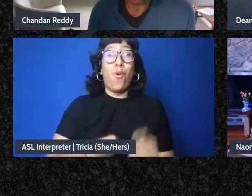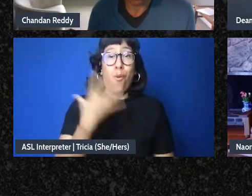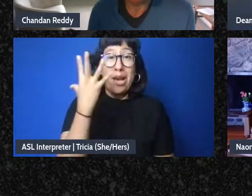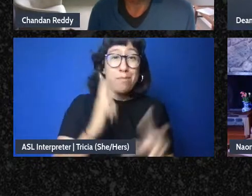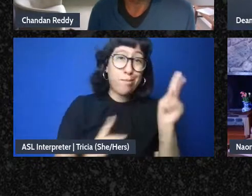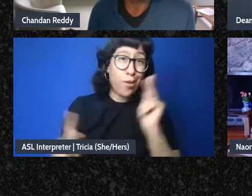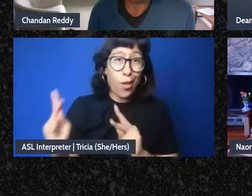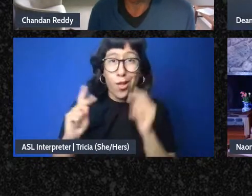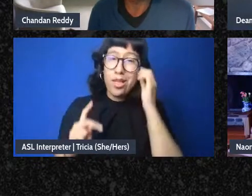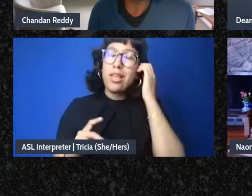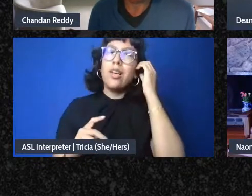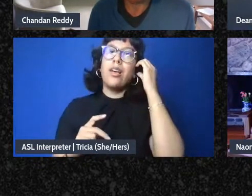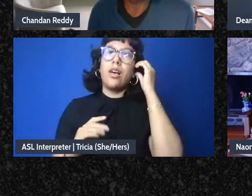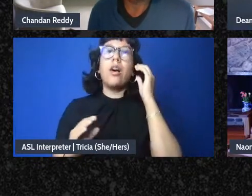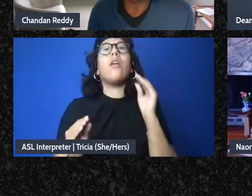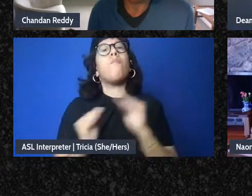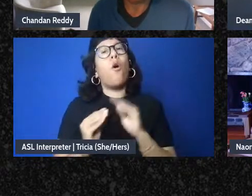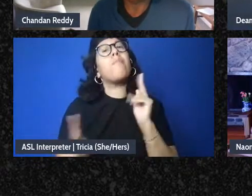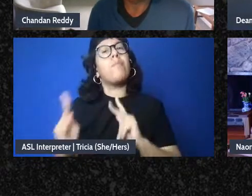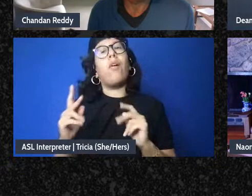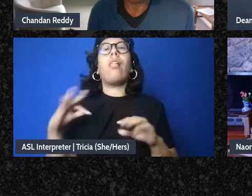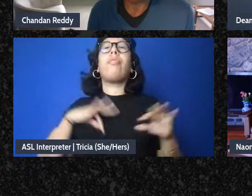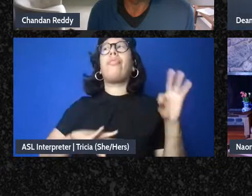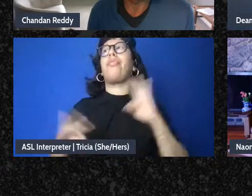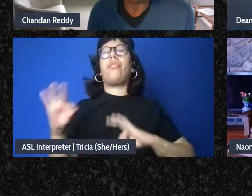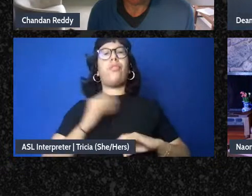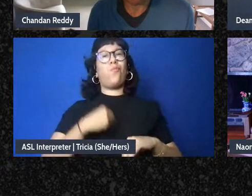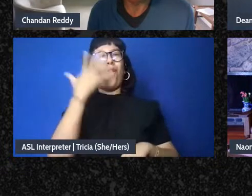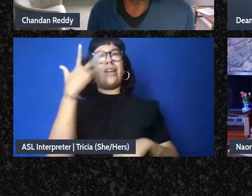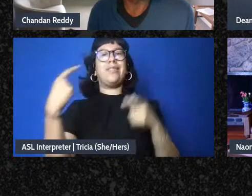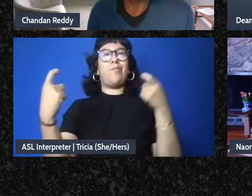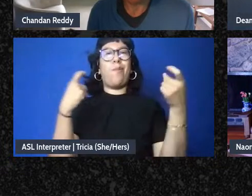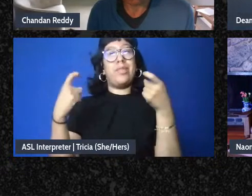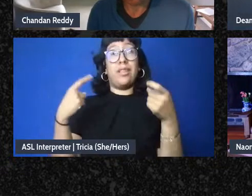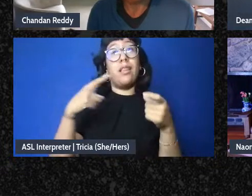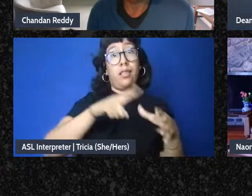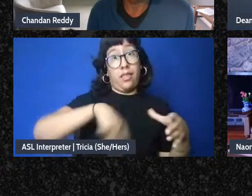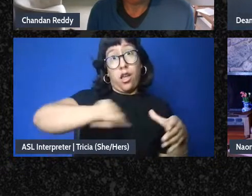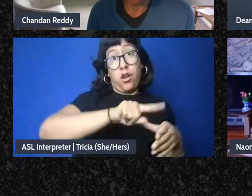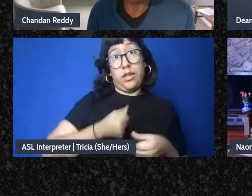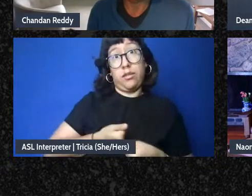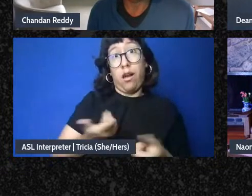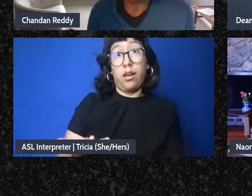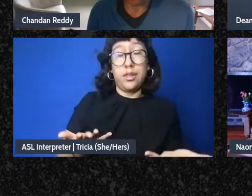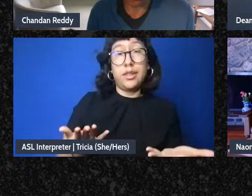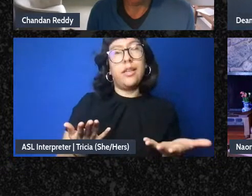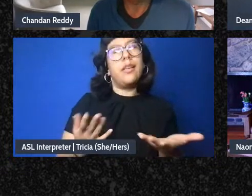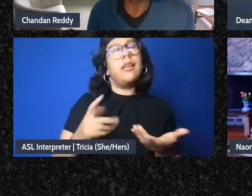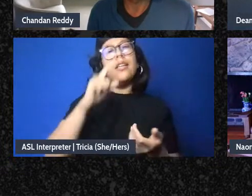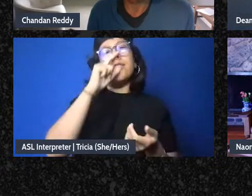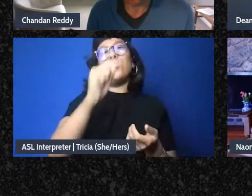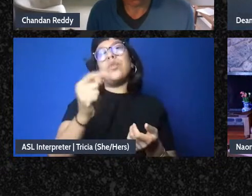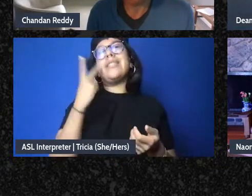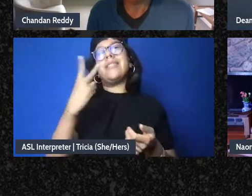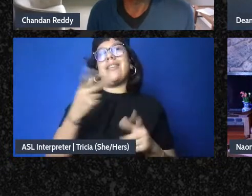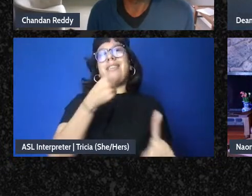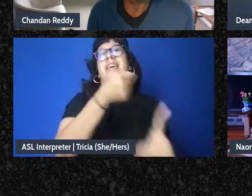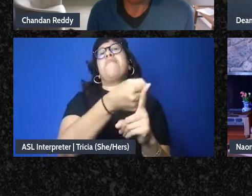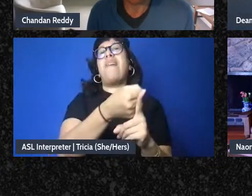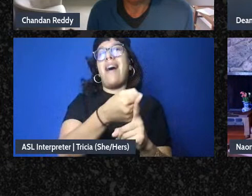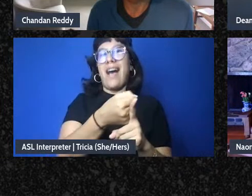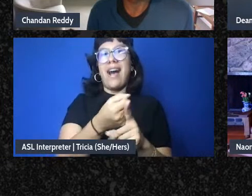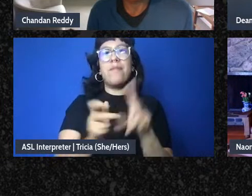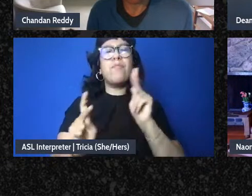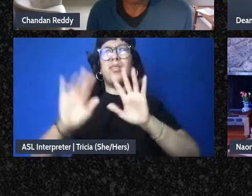have experienced the benefit of white supremacy are also exhausted and it's interesting to see the impact of that folks like hold